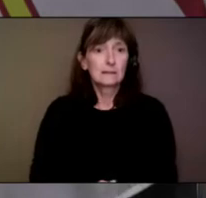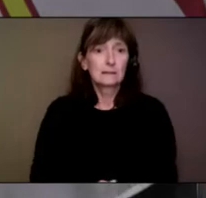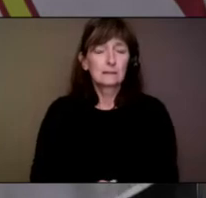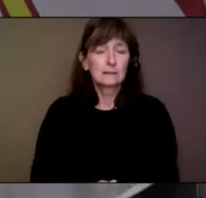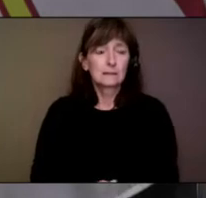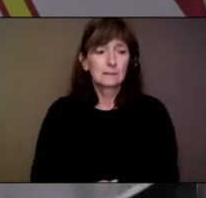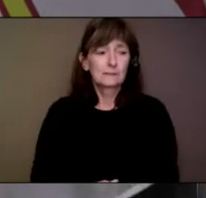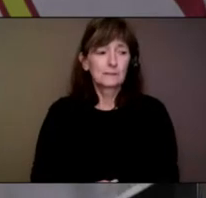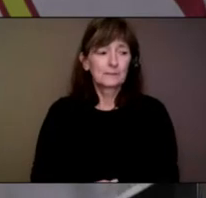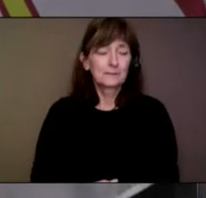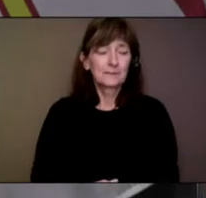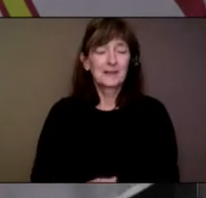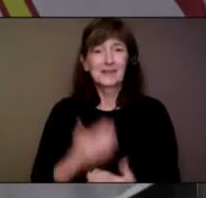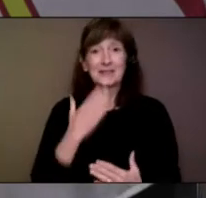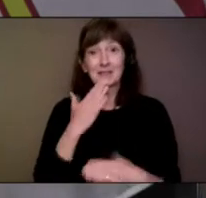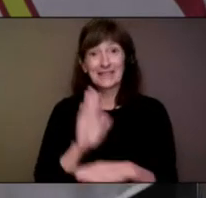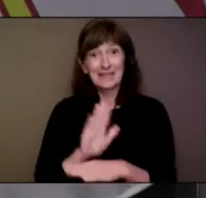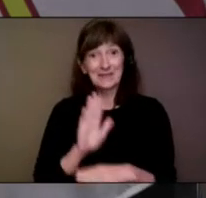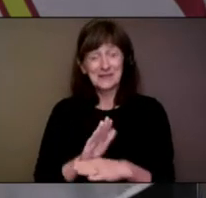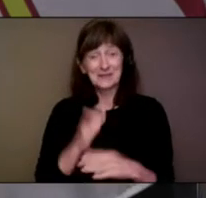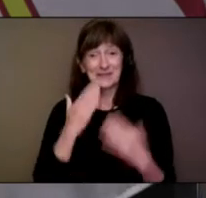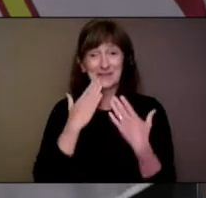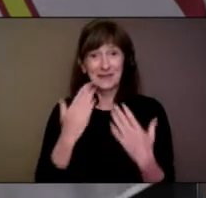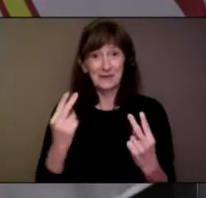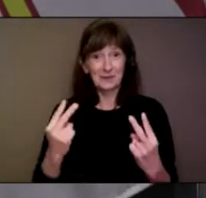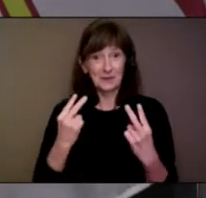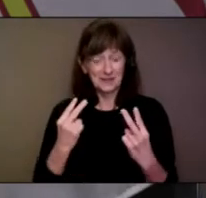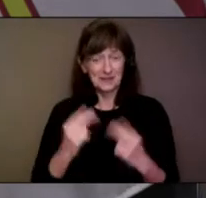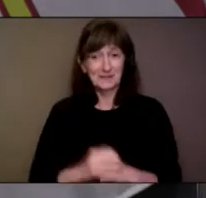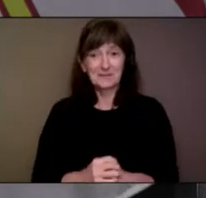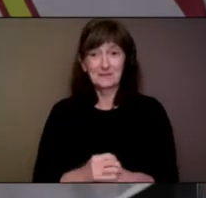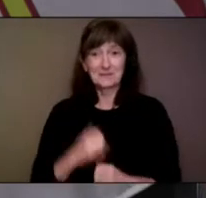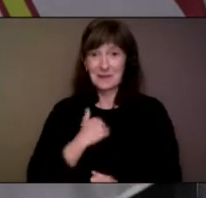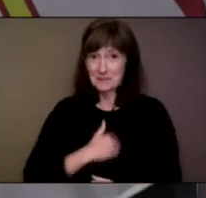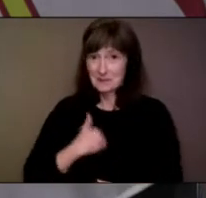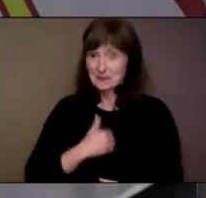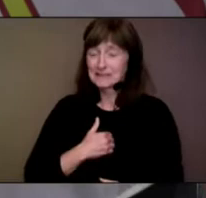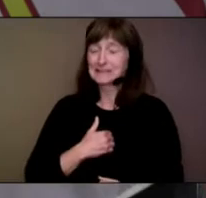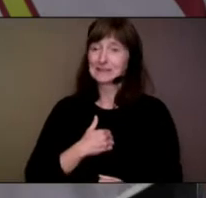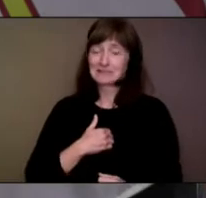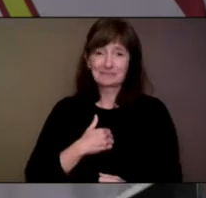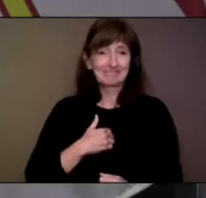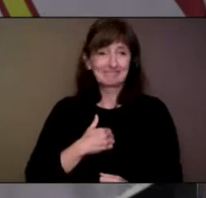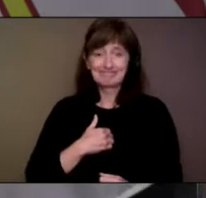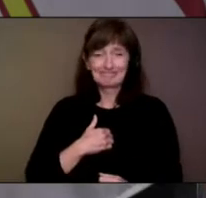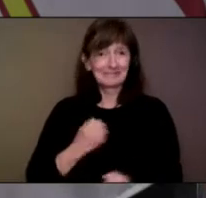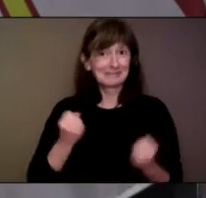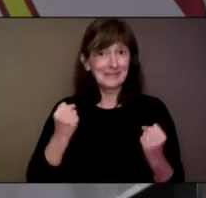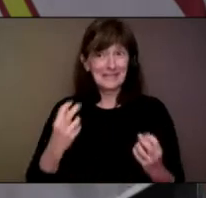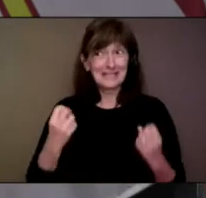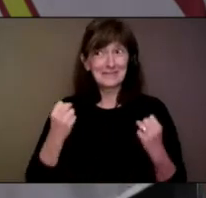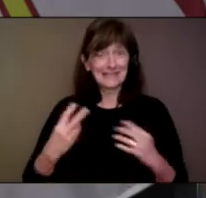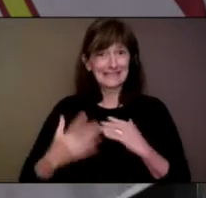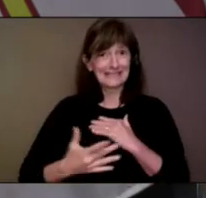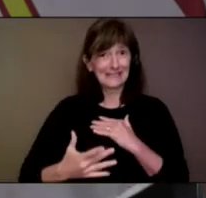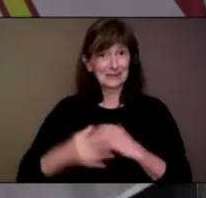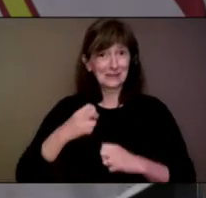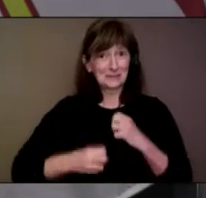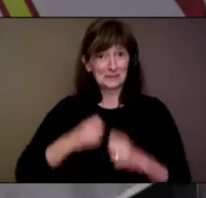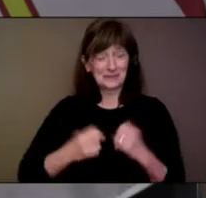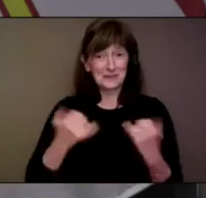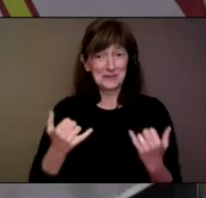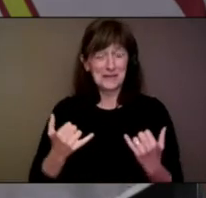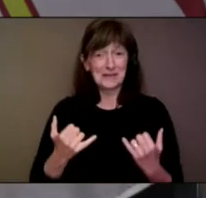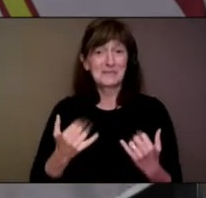Good afternoon, everyone, and thank you for joining us, and apologies, we're having lots of technical difficulties here today, so thanks